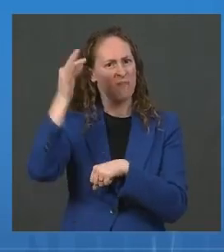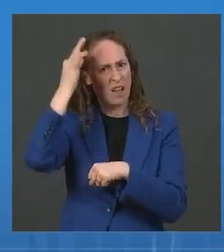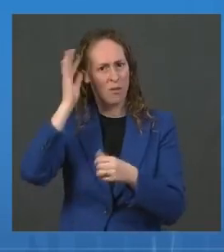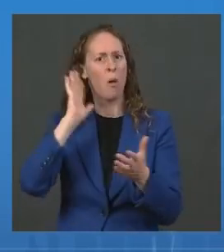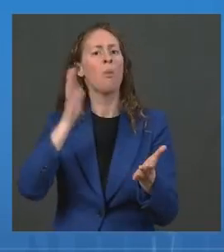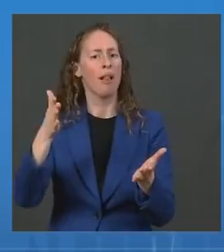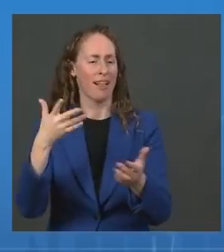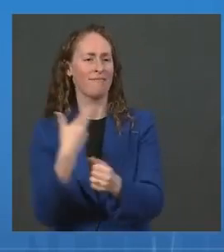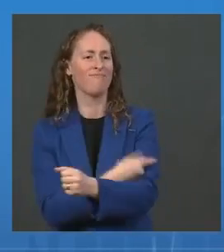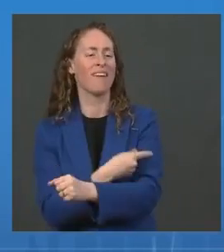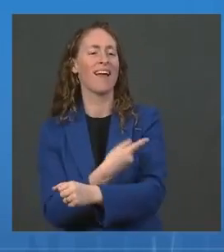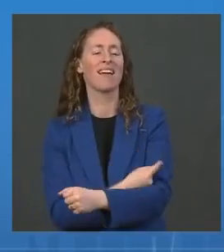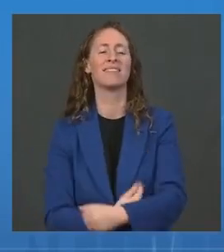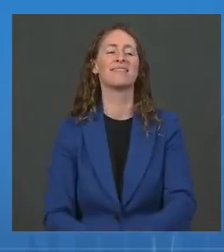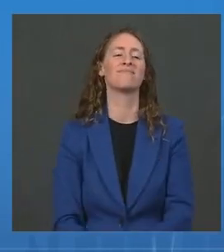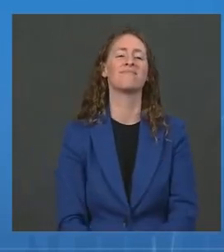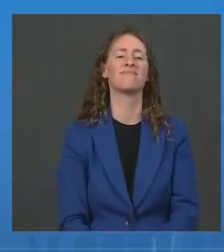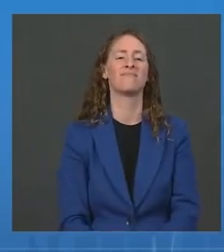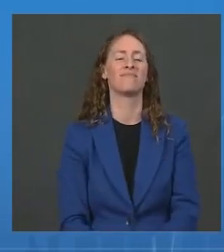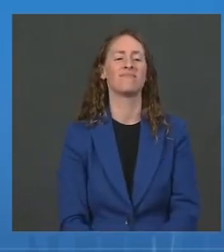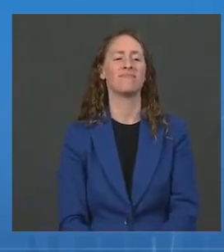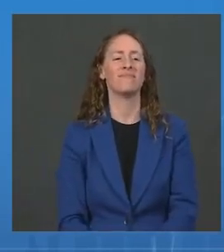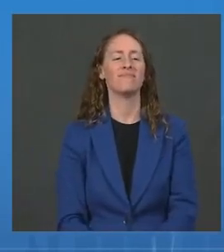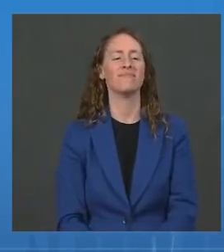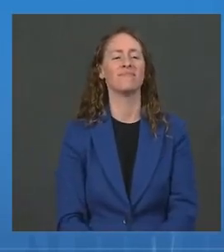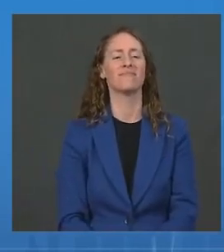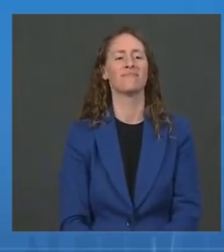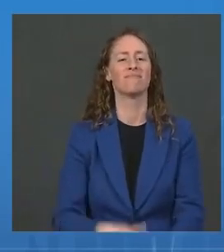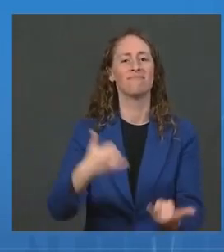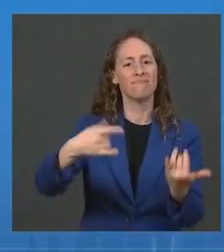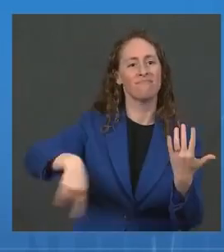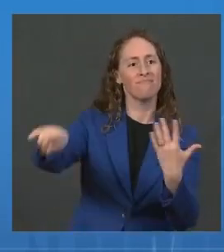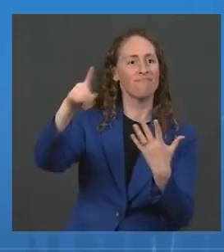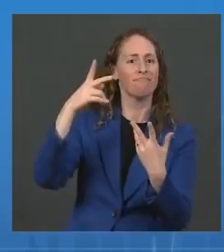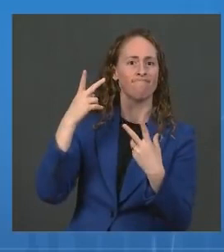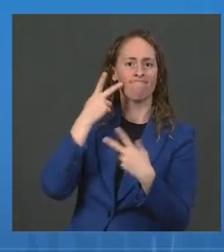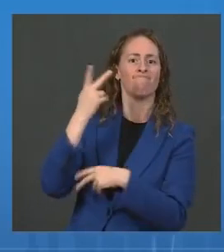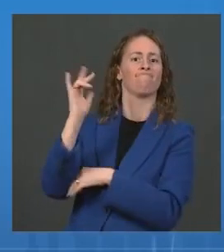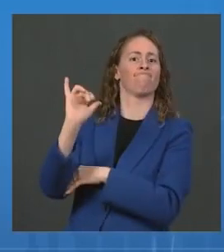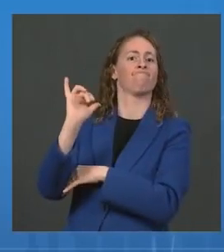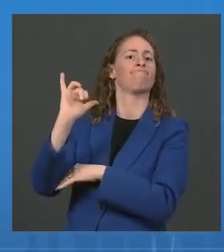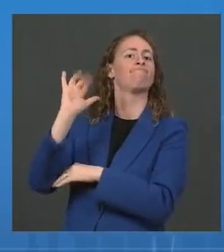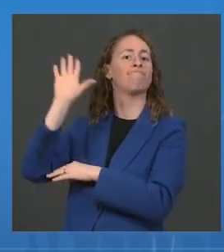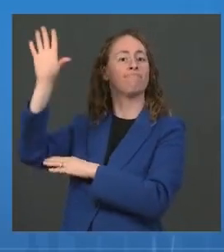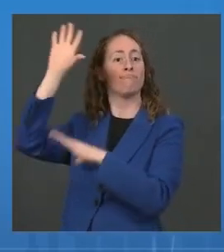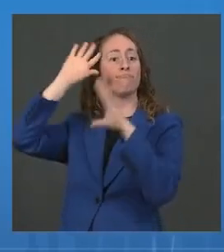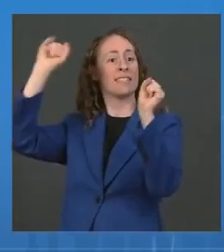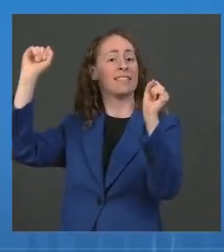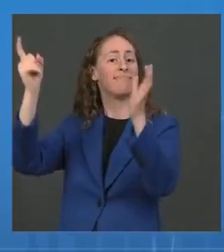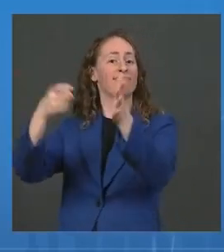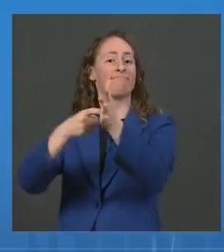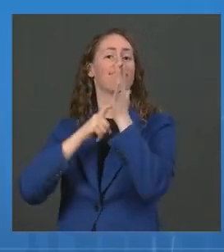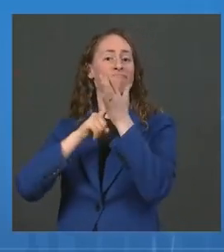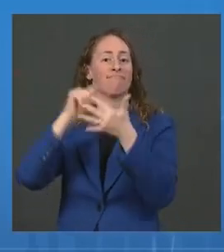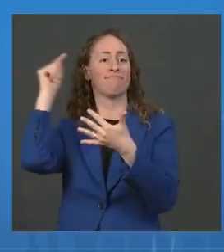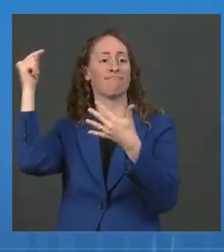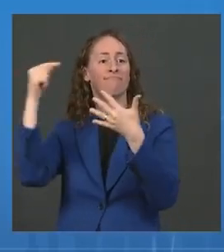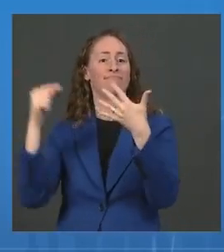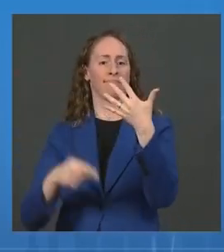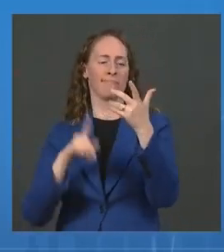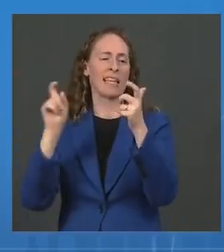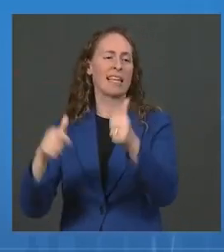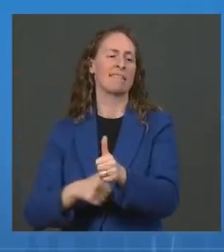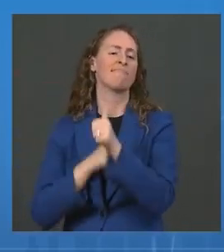workers across the country. Vaccination requirements have been around for decades for diseases like polio, smallpox, and measles.